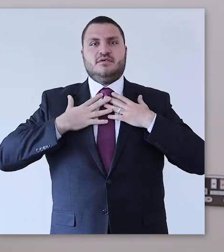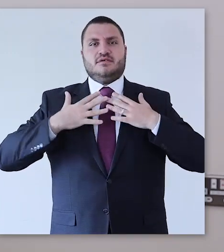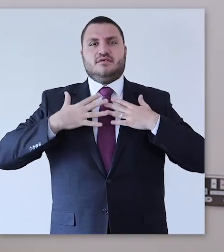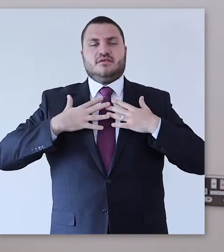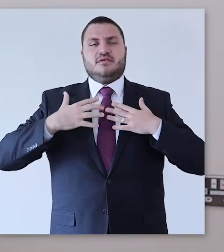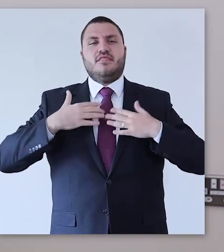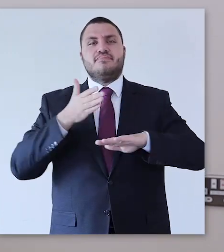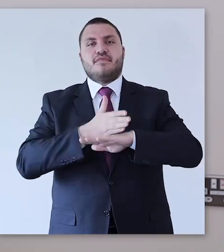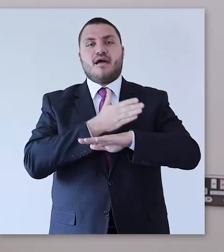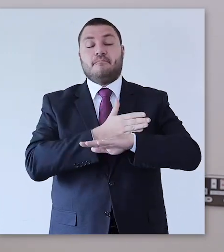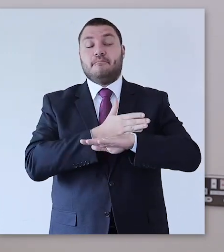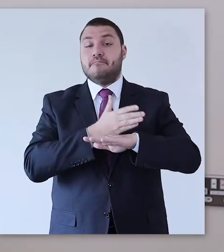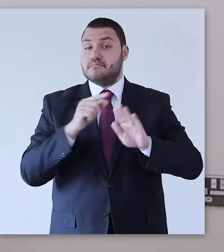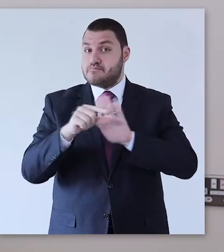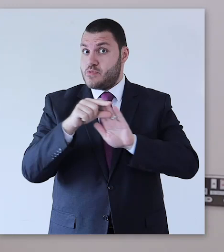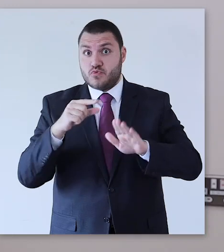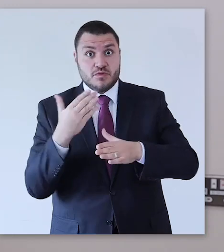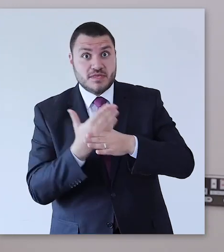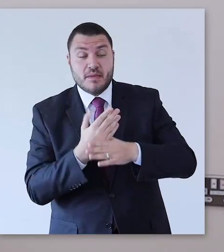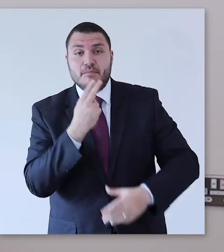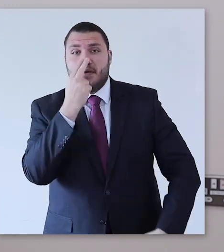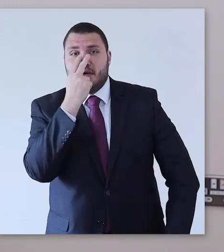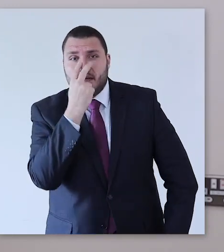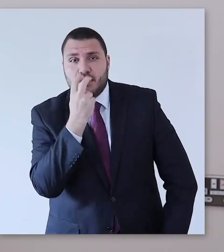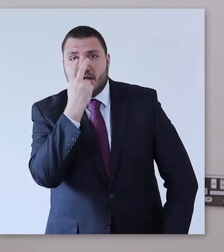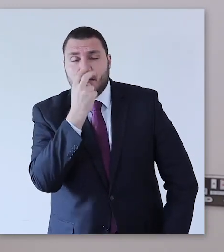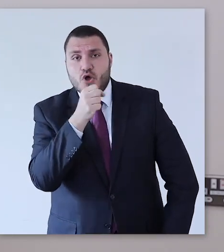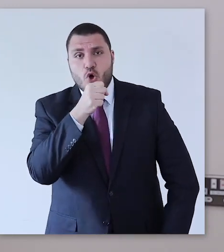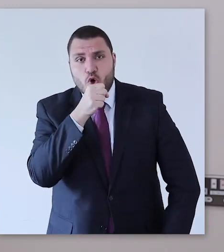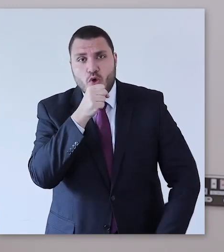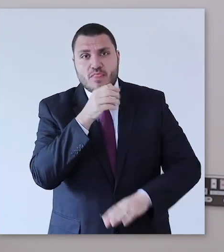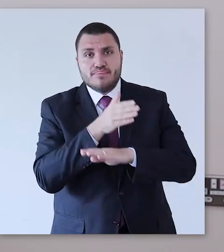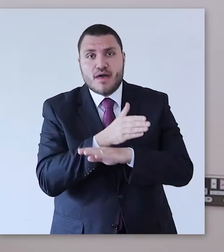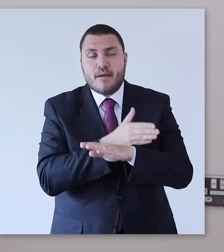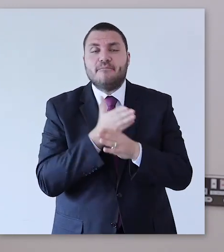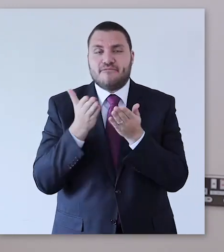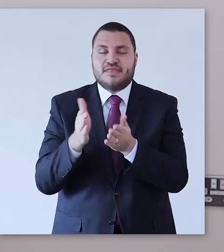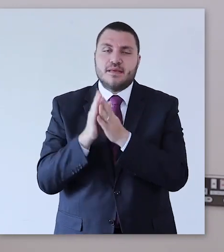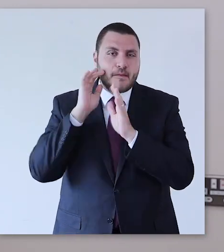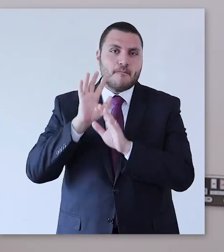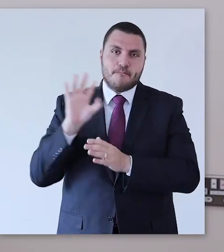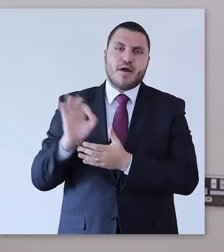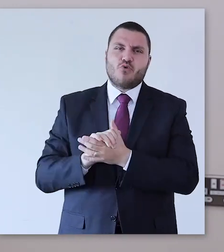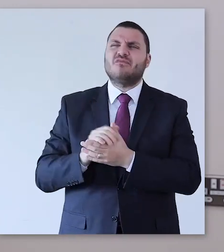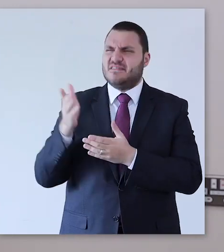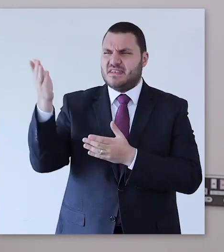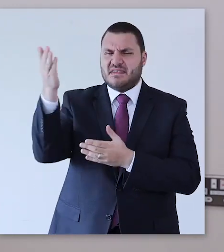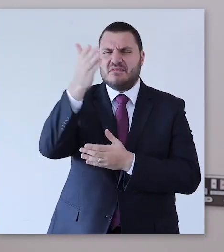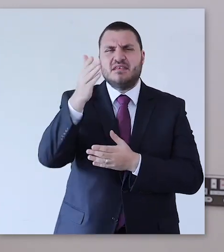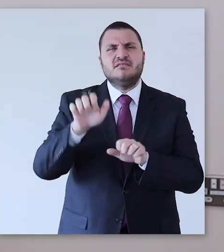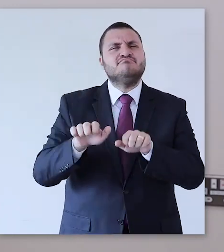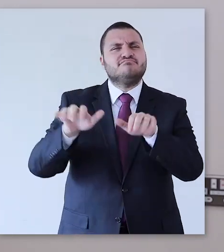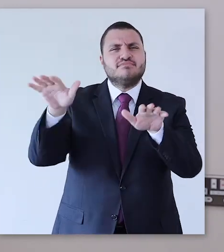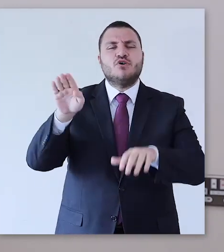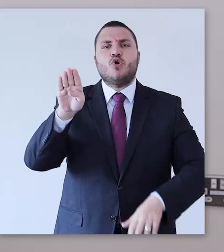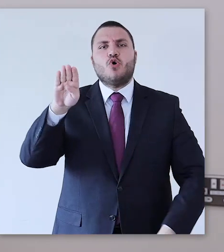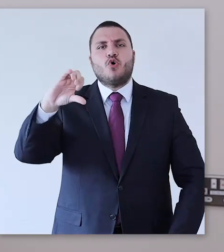animals and then jumped into humans. These animals could be